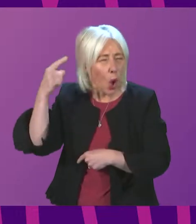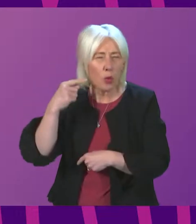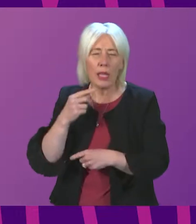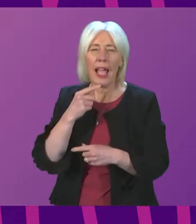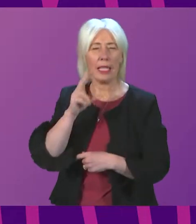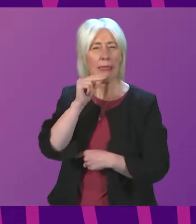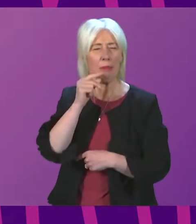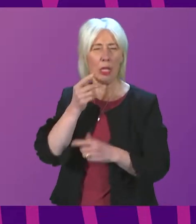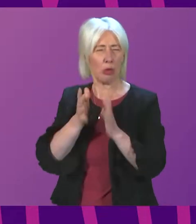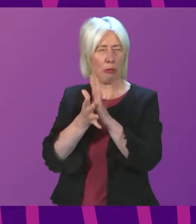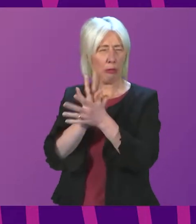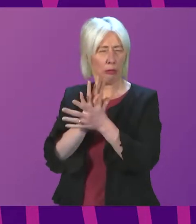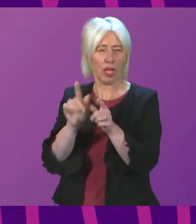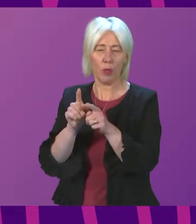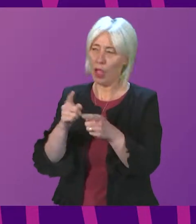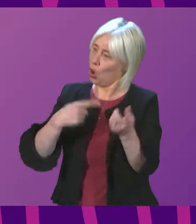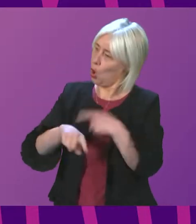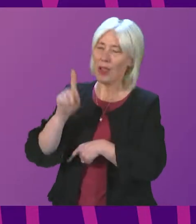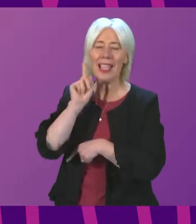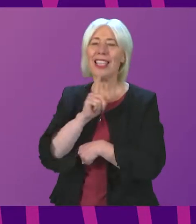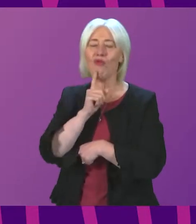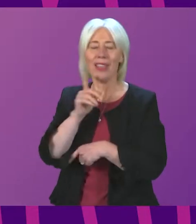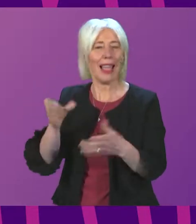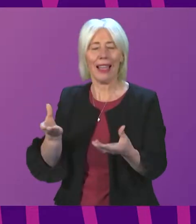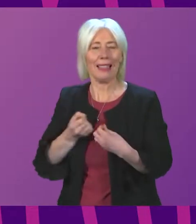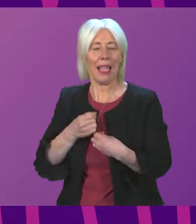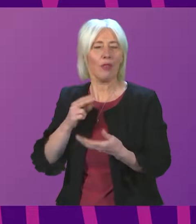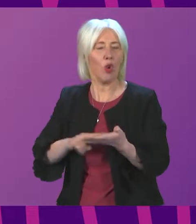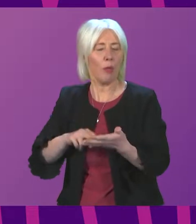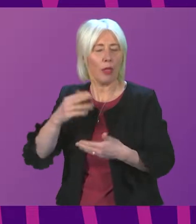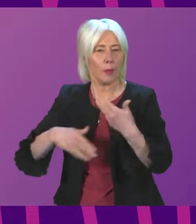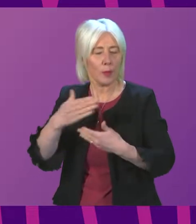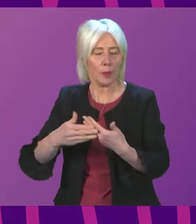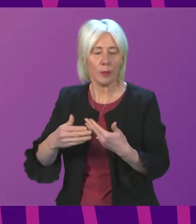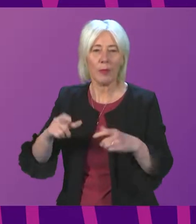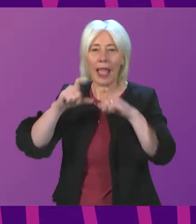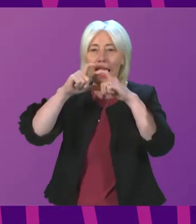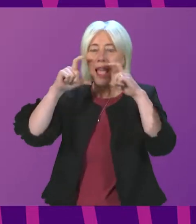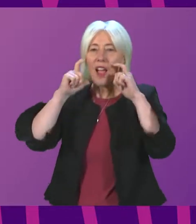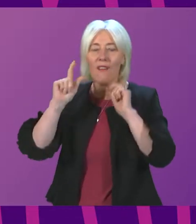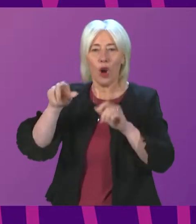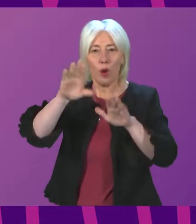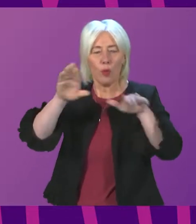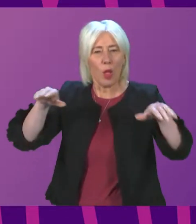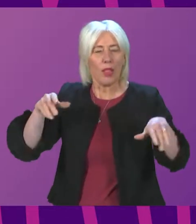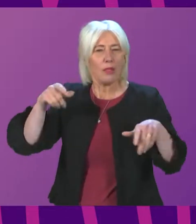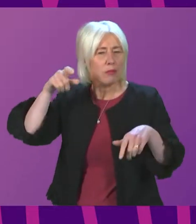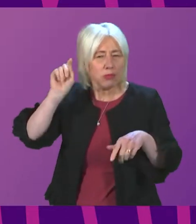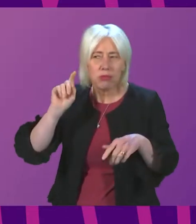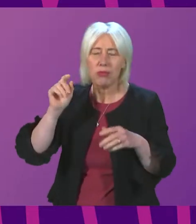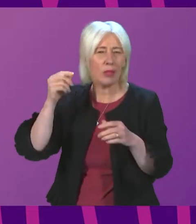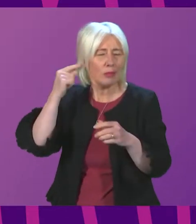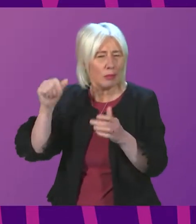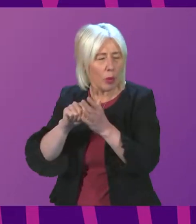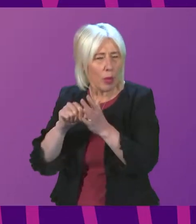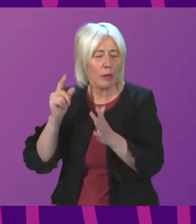which as hearing people we all take for granted. The whole impact of wearing face masks in schools for those pupils will not be felt for years to come when the life